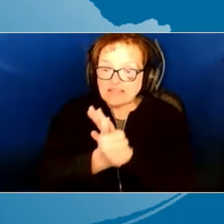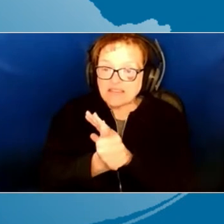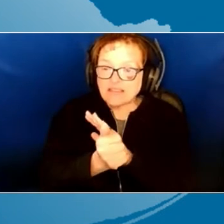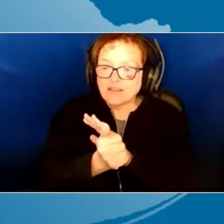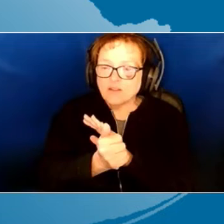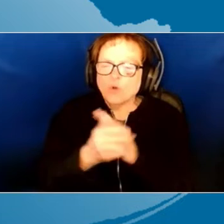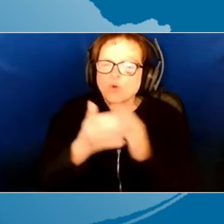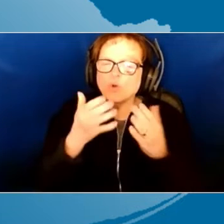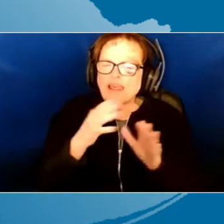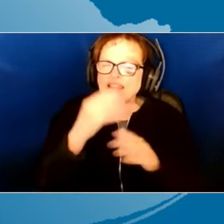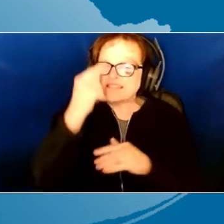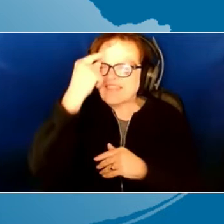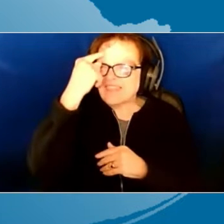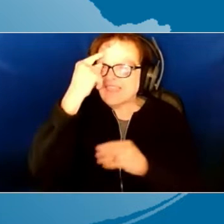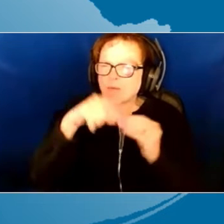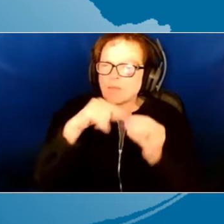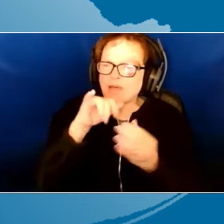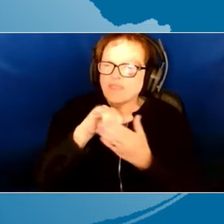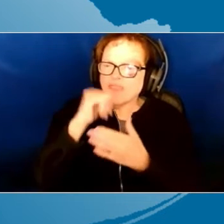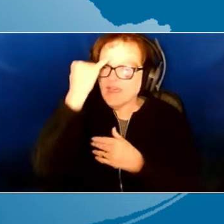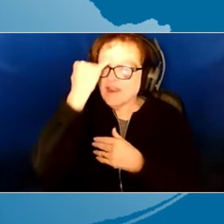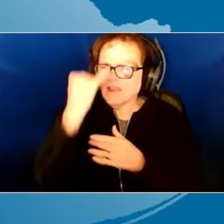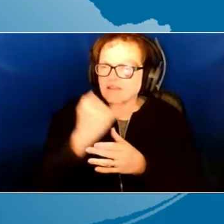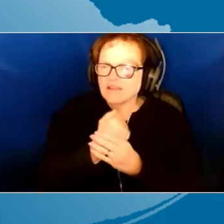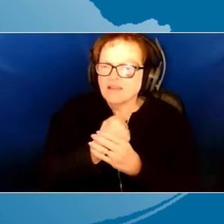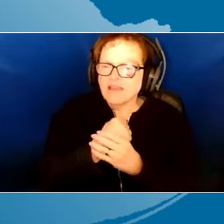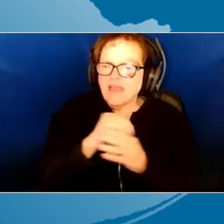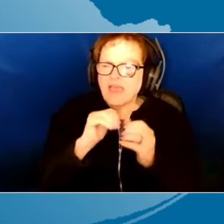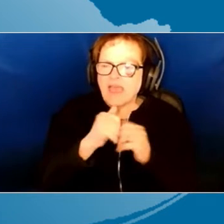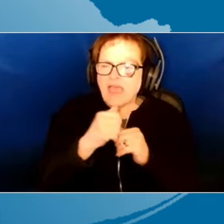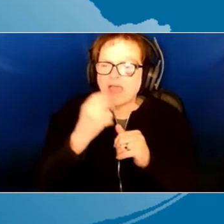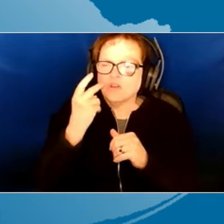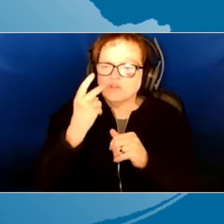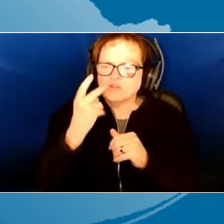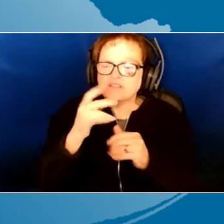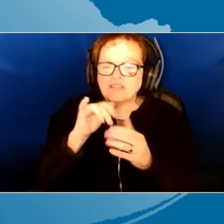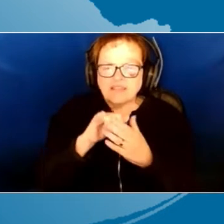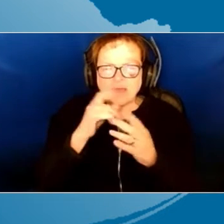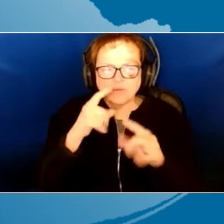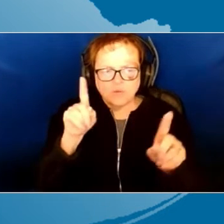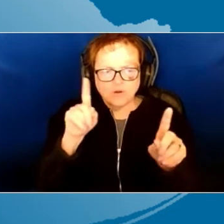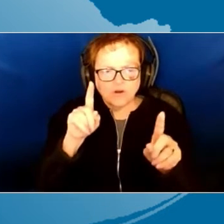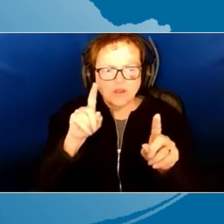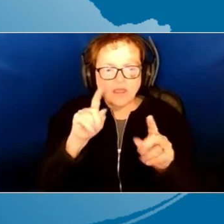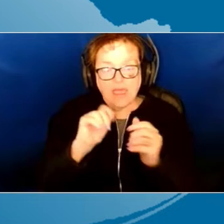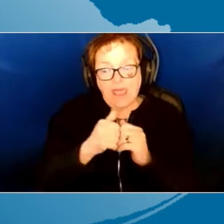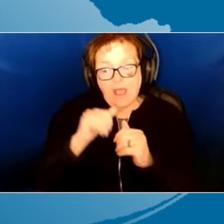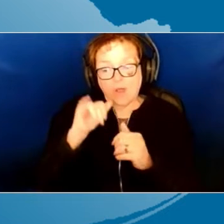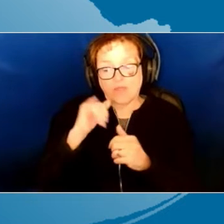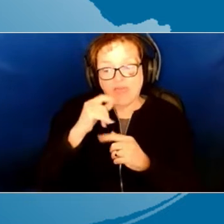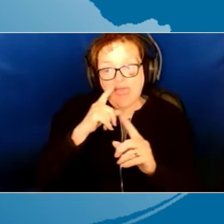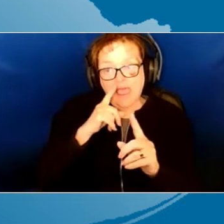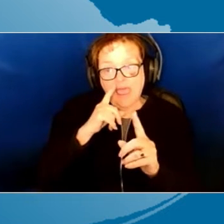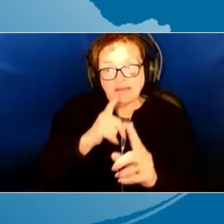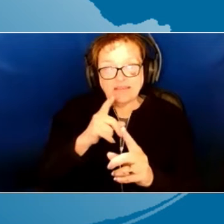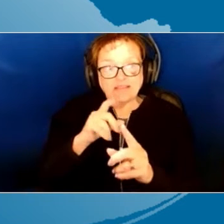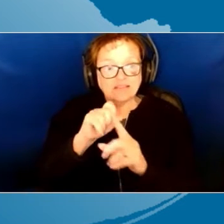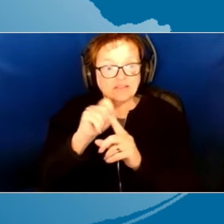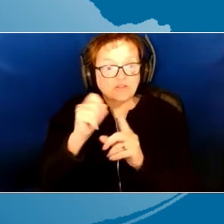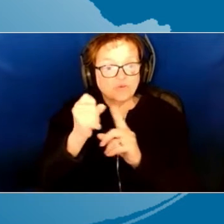let's think about that idea that you have. How are you seeing that would work? What would that ideal situation look like?